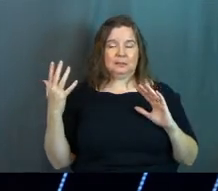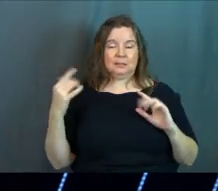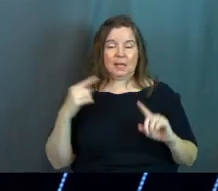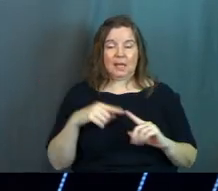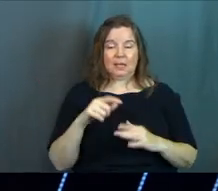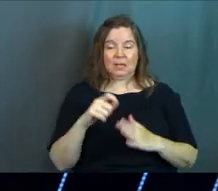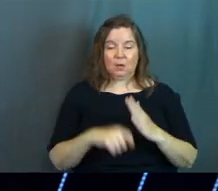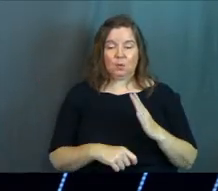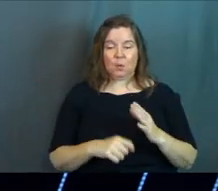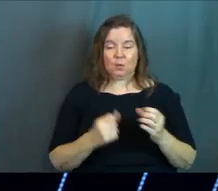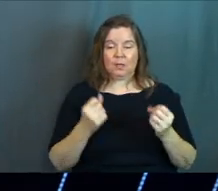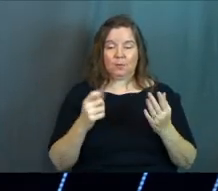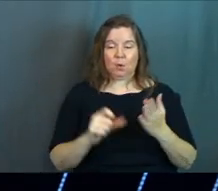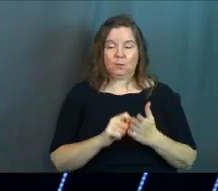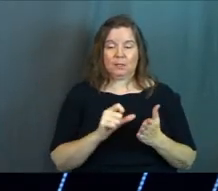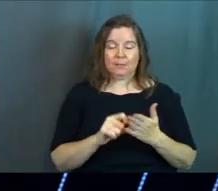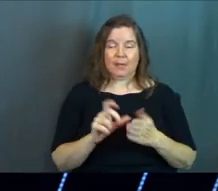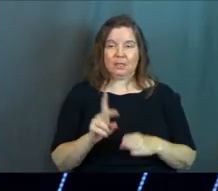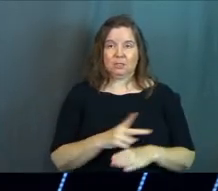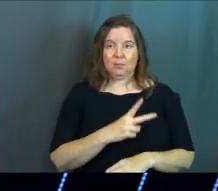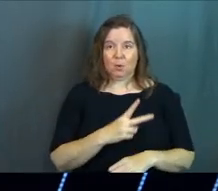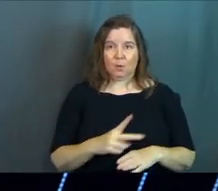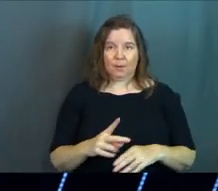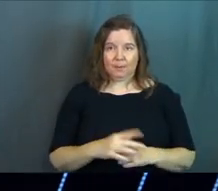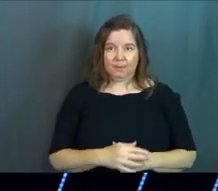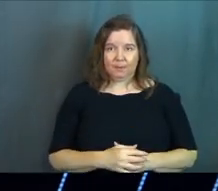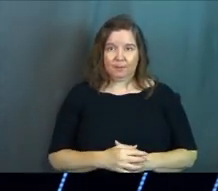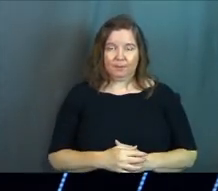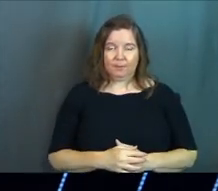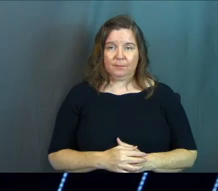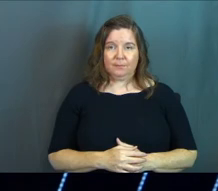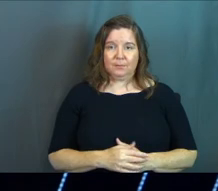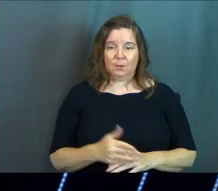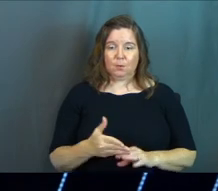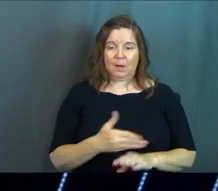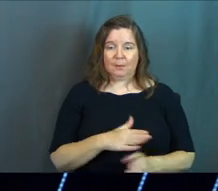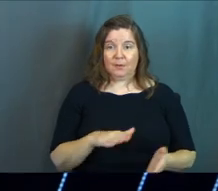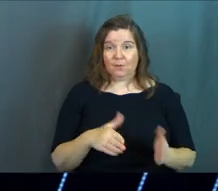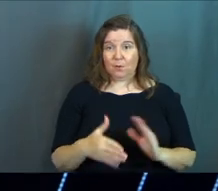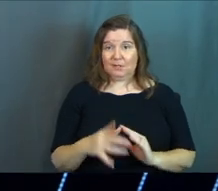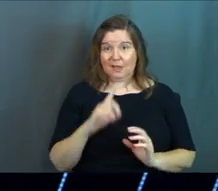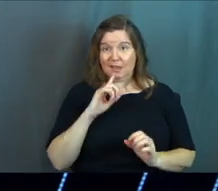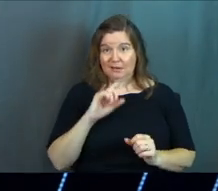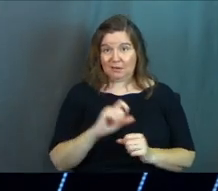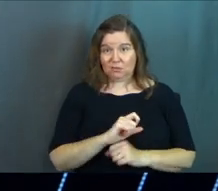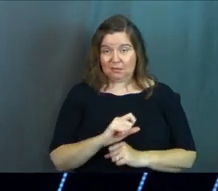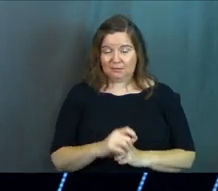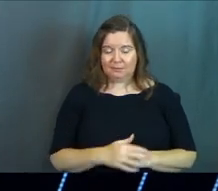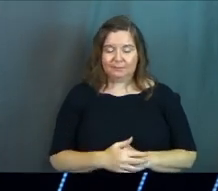And he wrote this multi-page poem right before he died, actually.